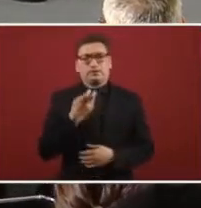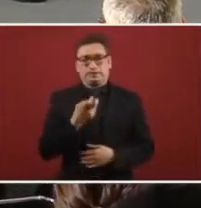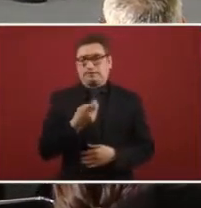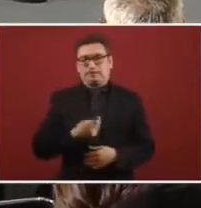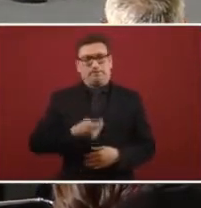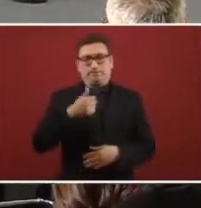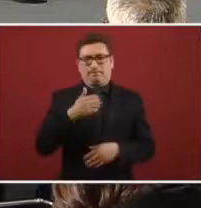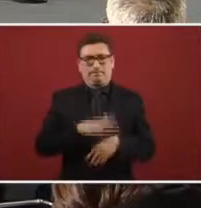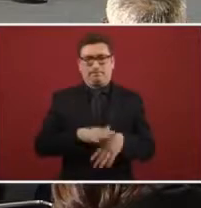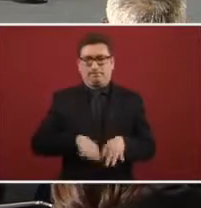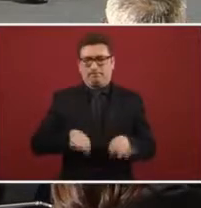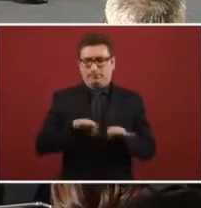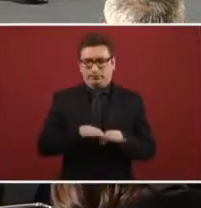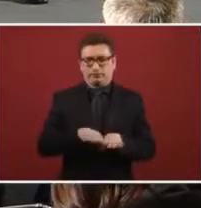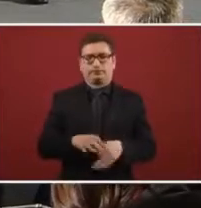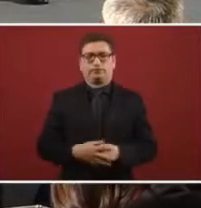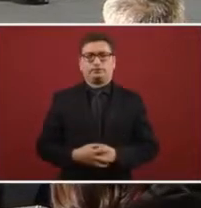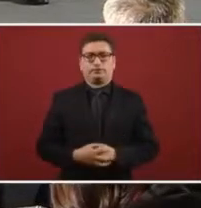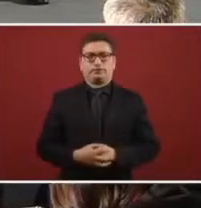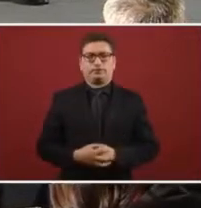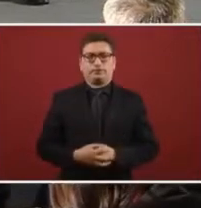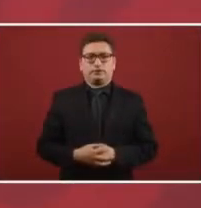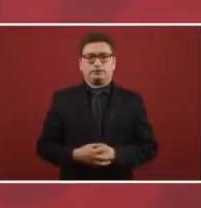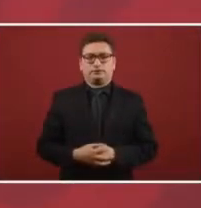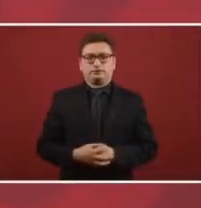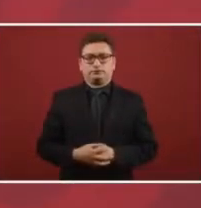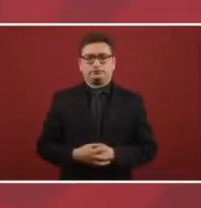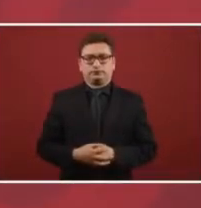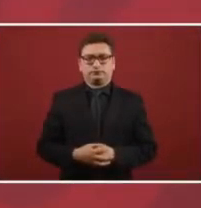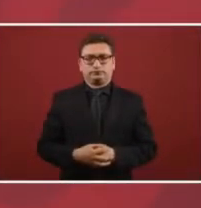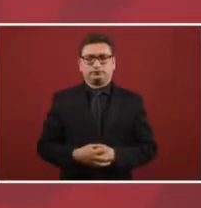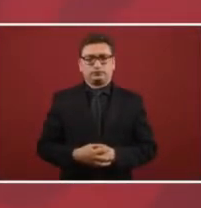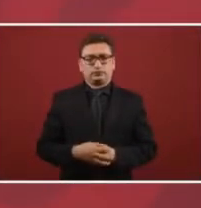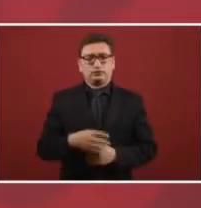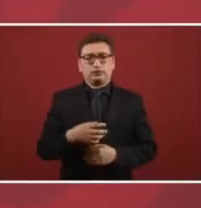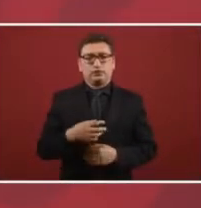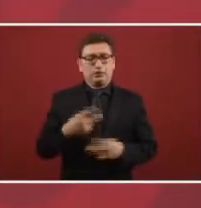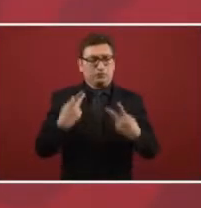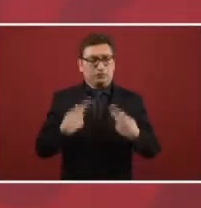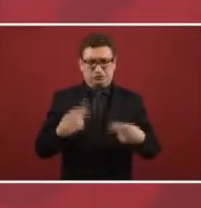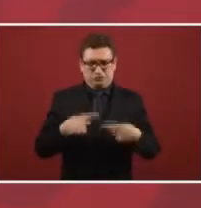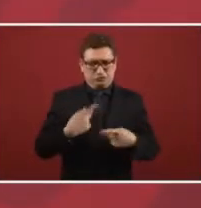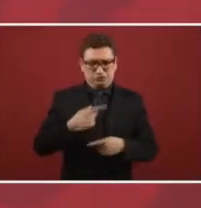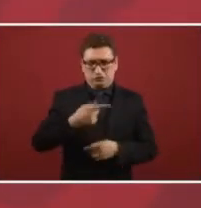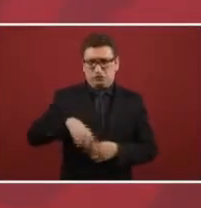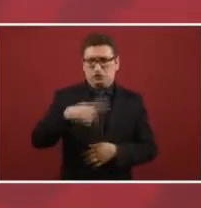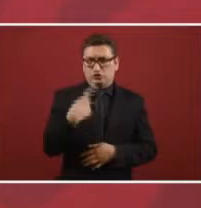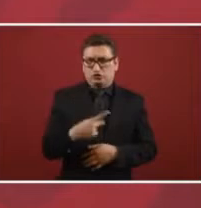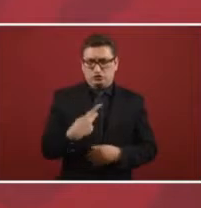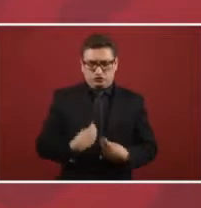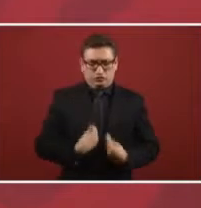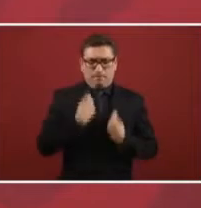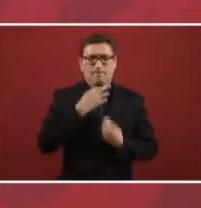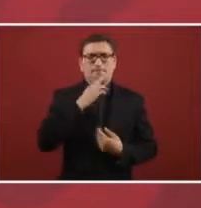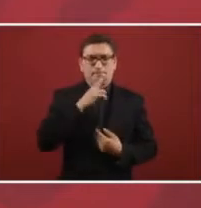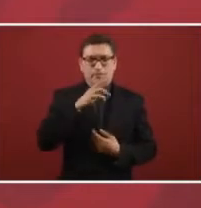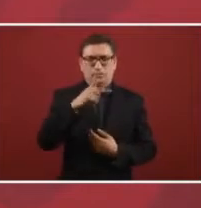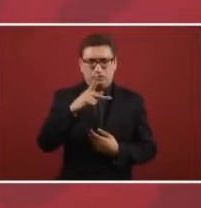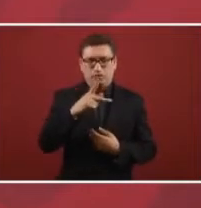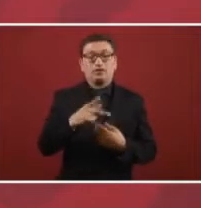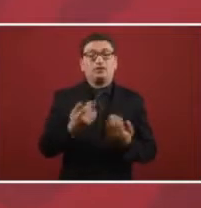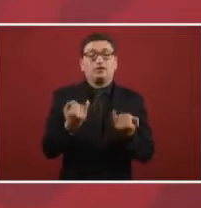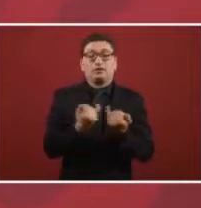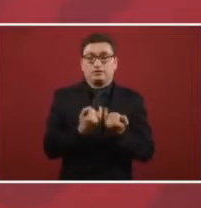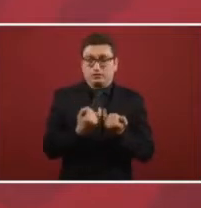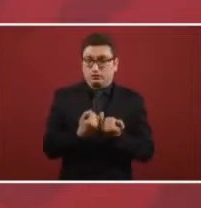it's the first thing to better the conditions of life and the conditions of